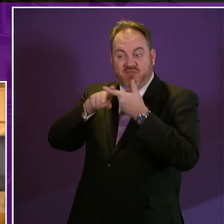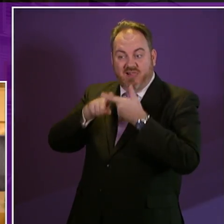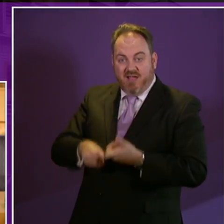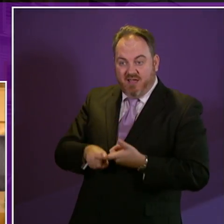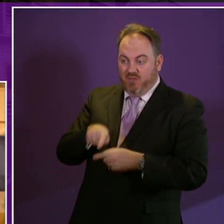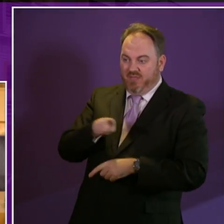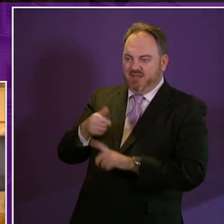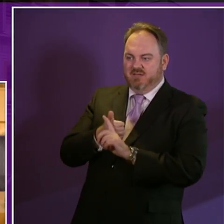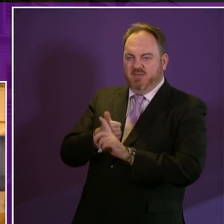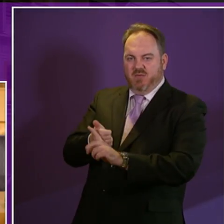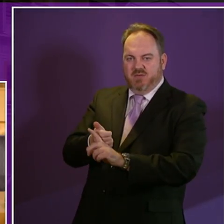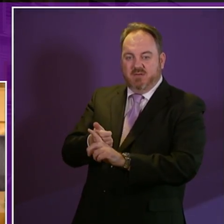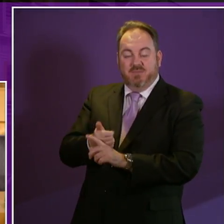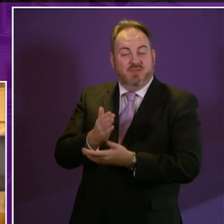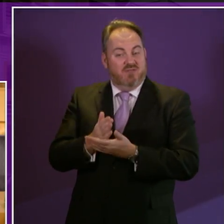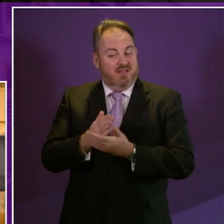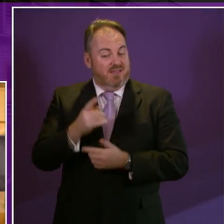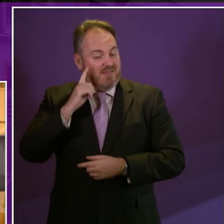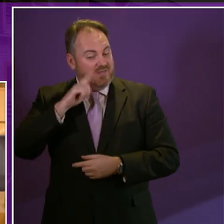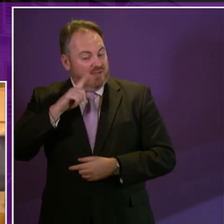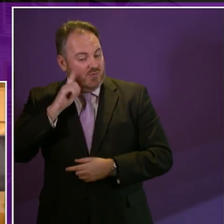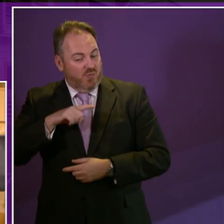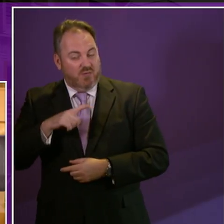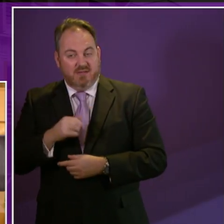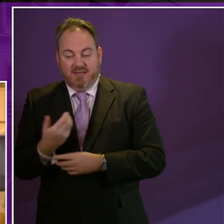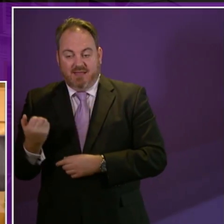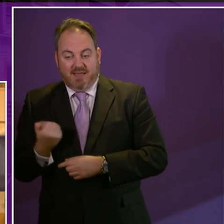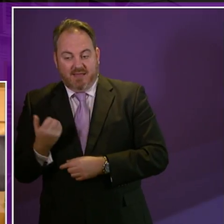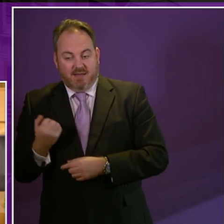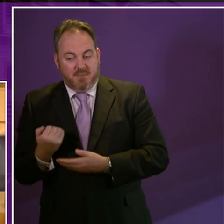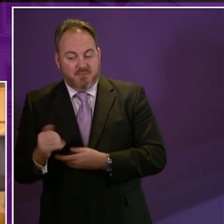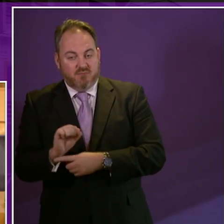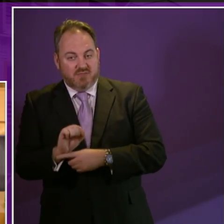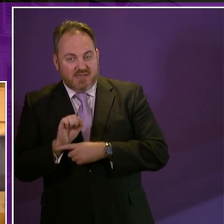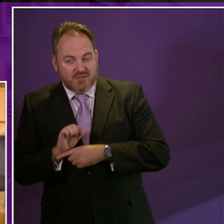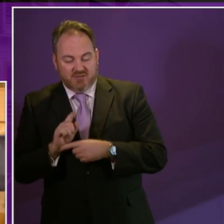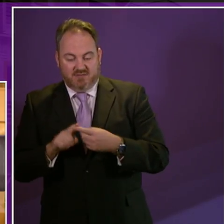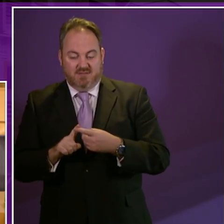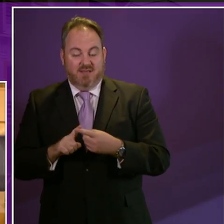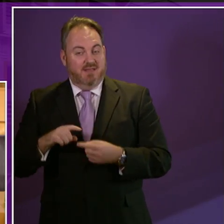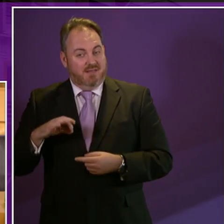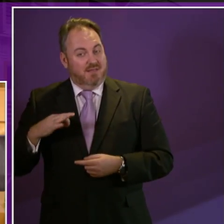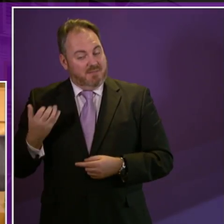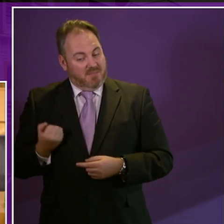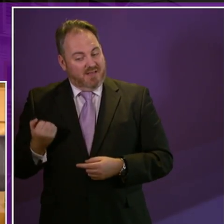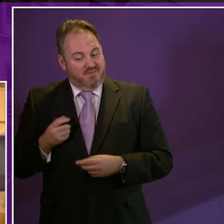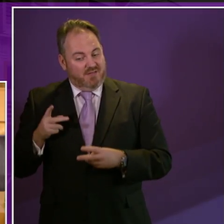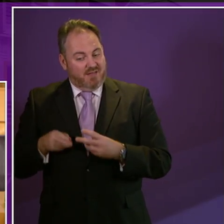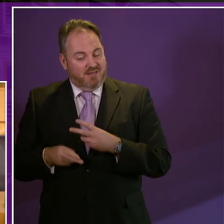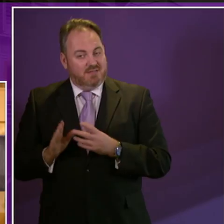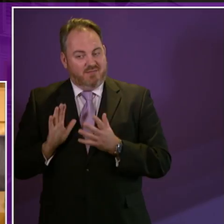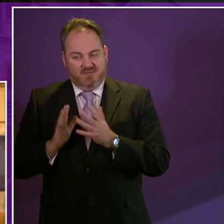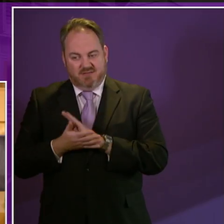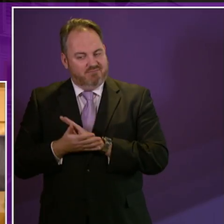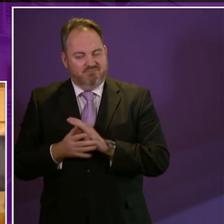of disability has been ignored and income protection has been curtailed as a result of benefit cuts while the expected